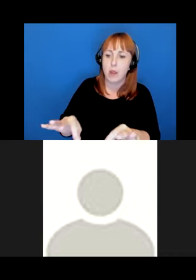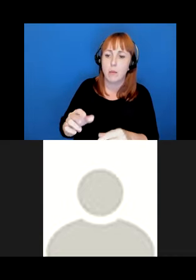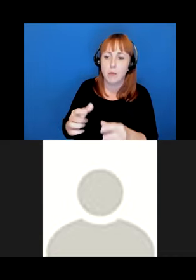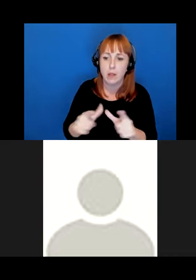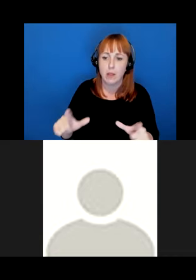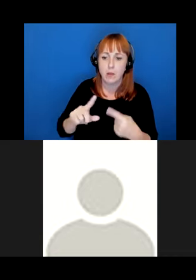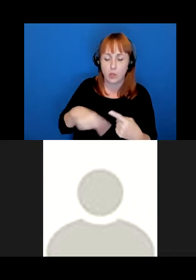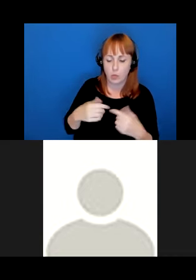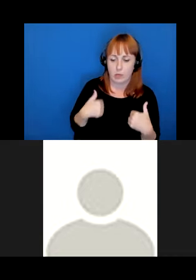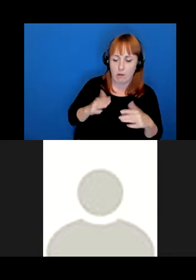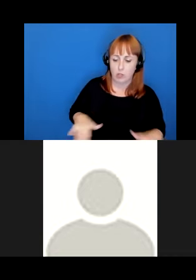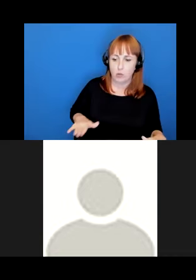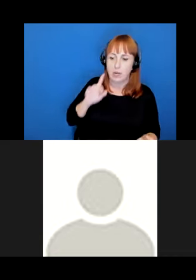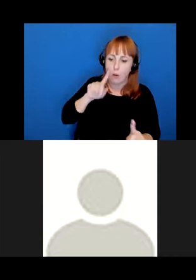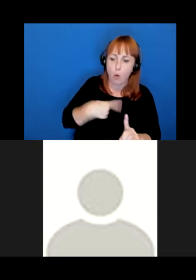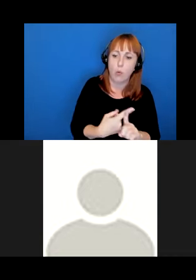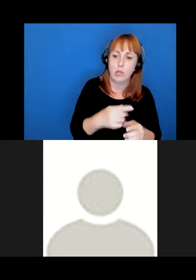and only to those people.